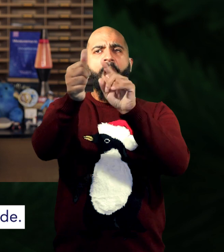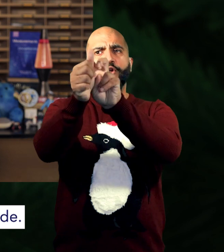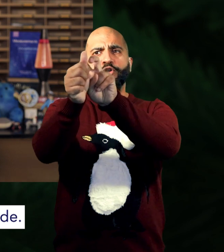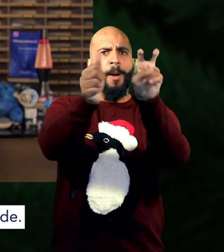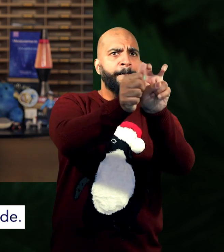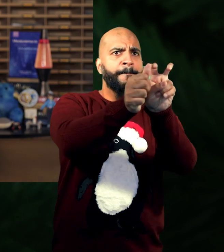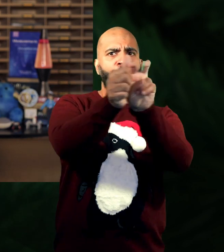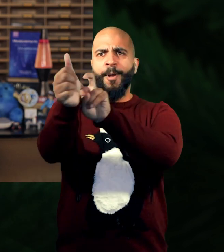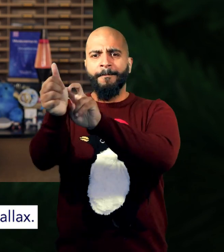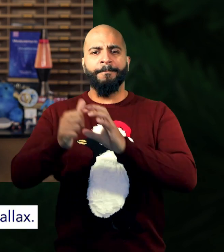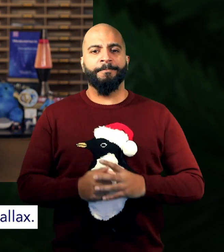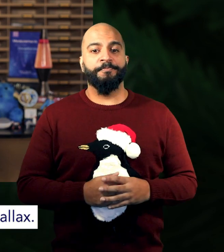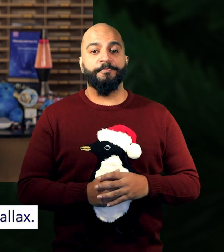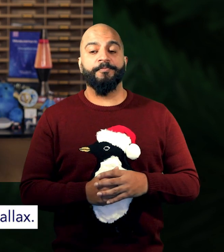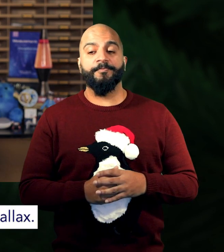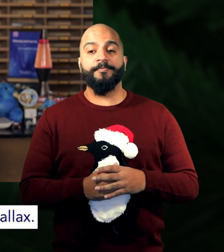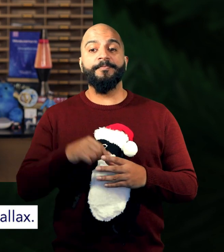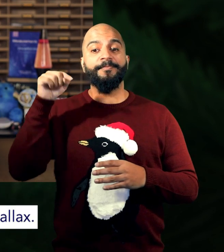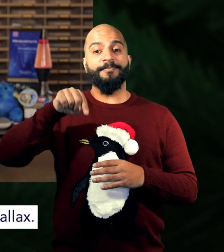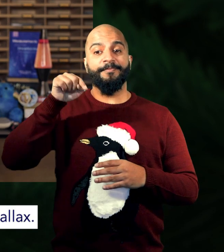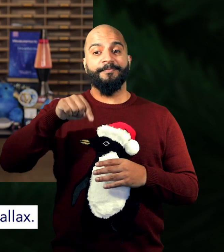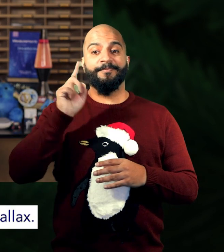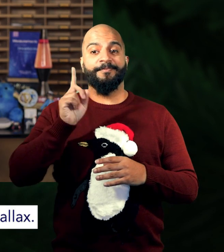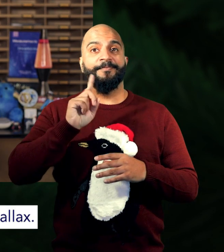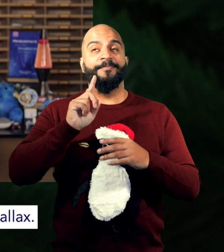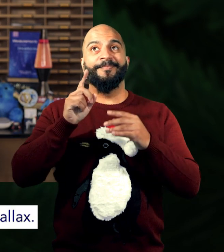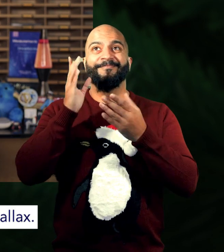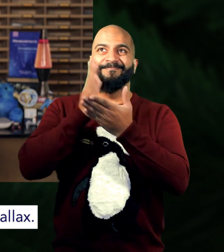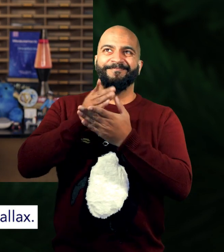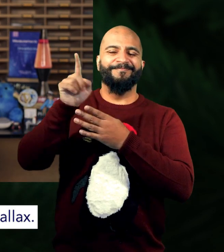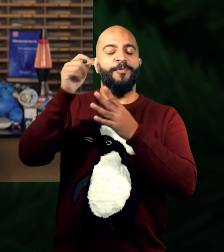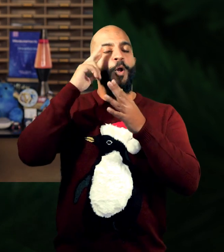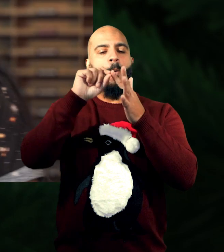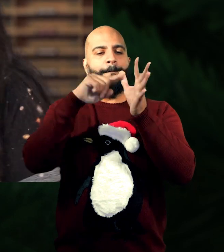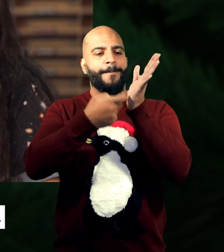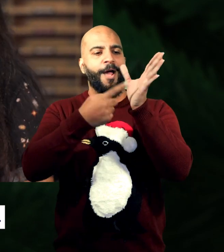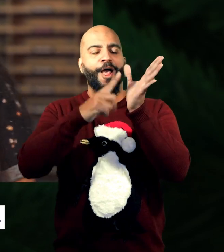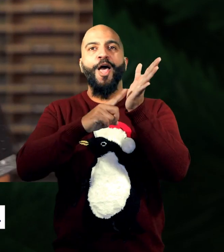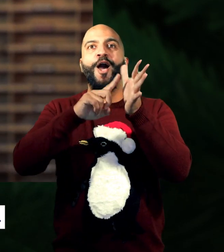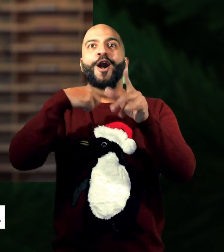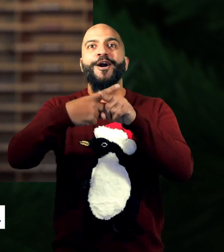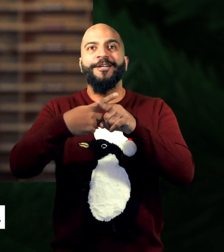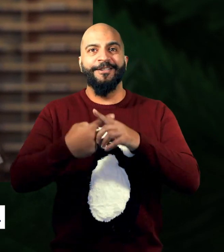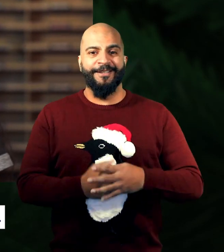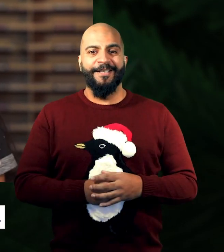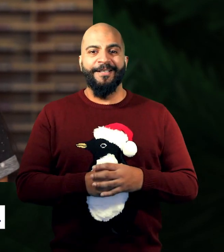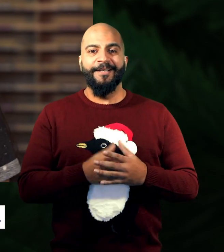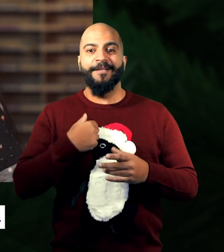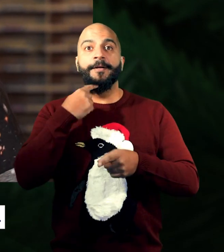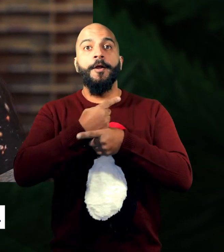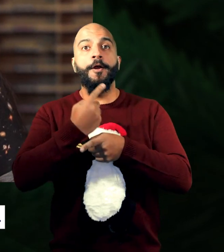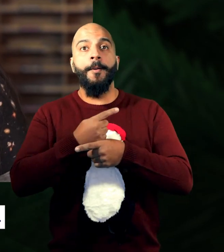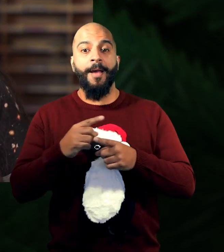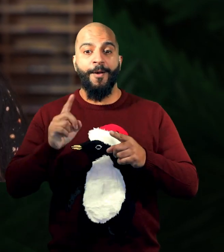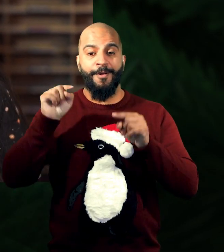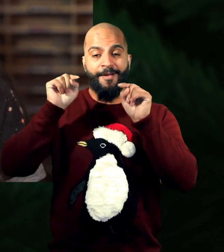jump side to side. Now, this side to side jumping is what is known as parallax. And the size of this jump depends on